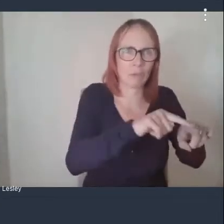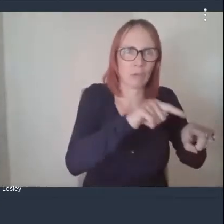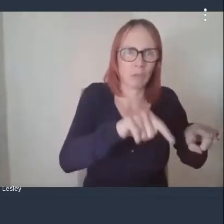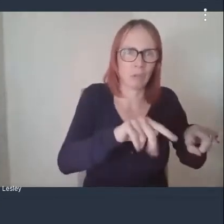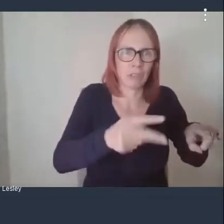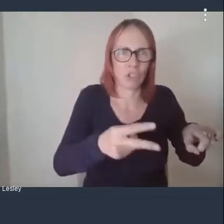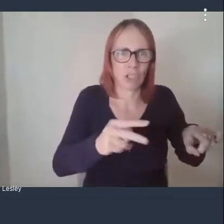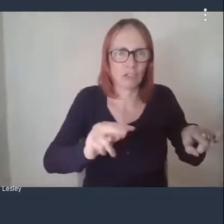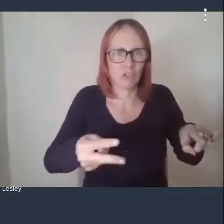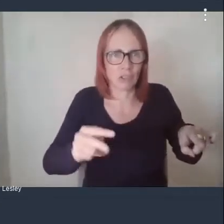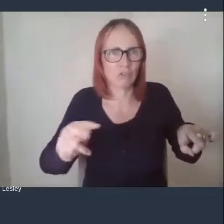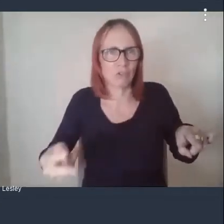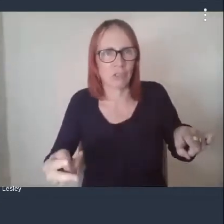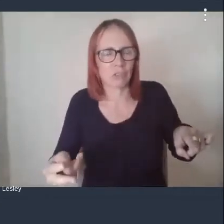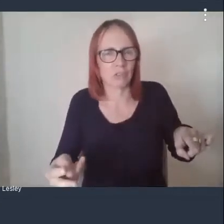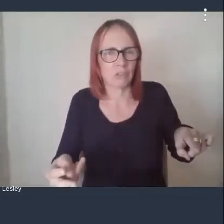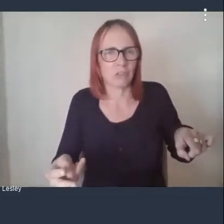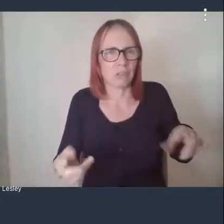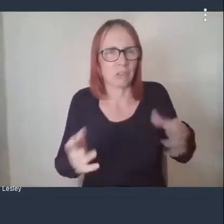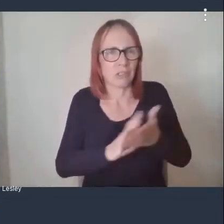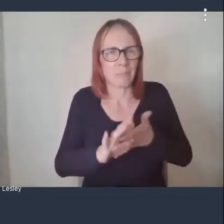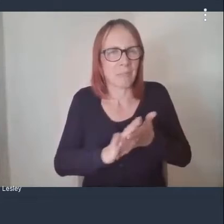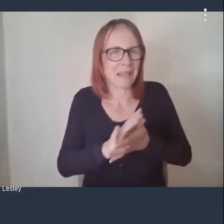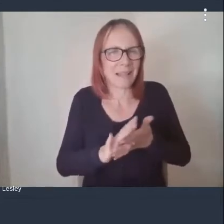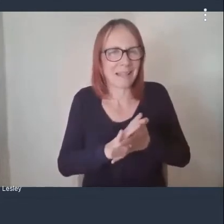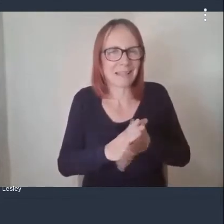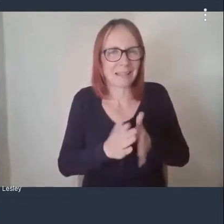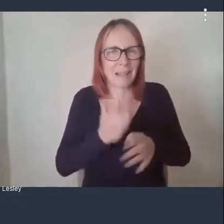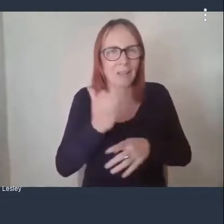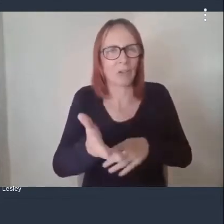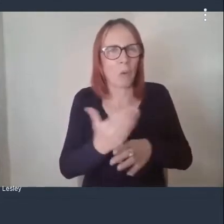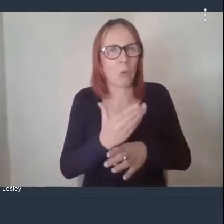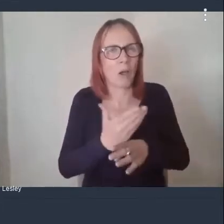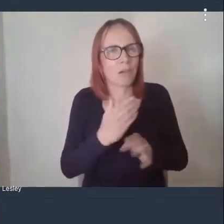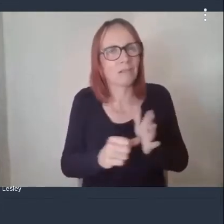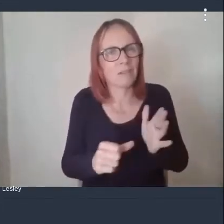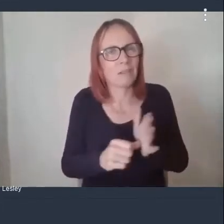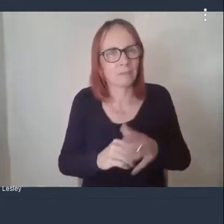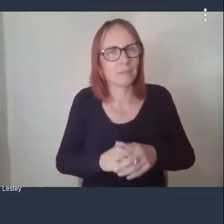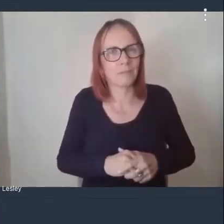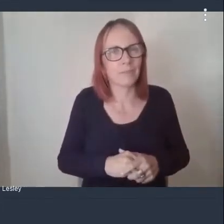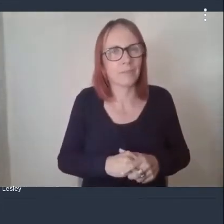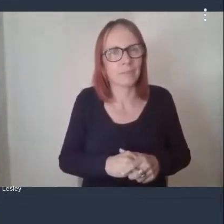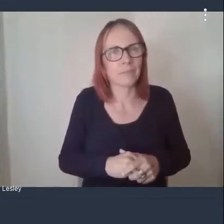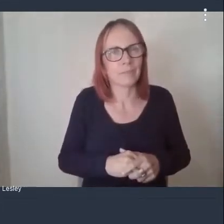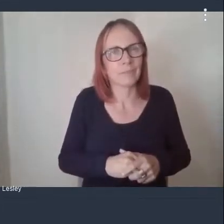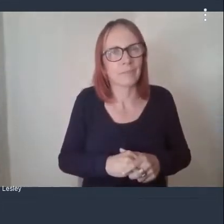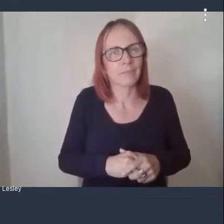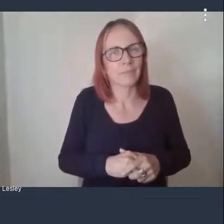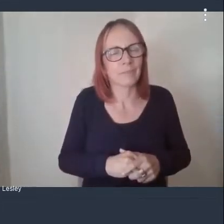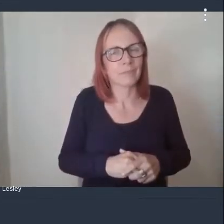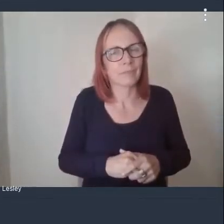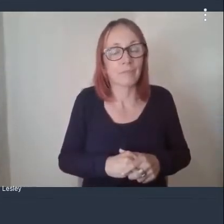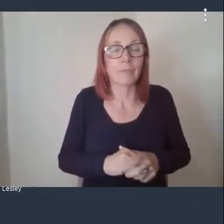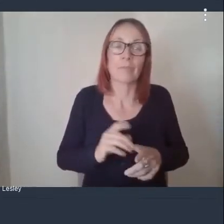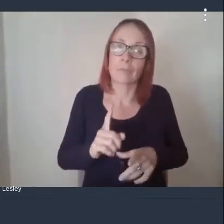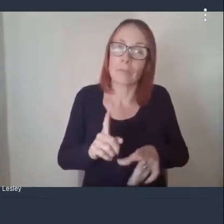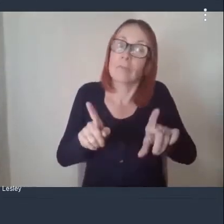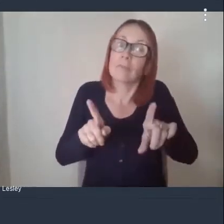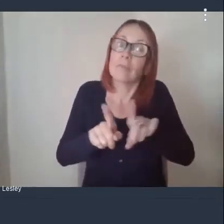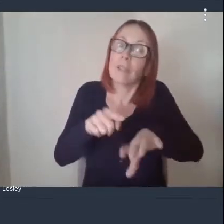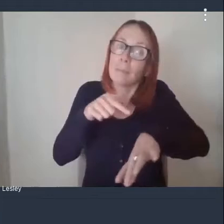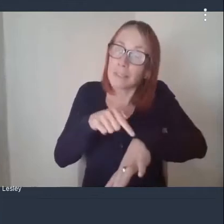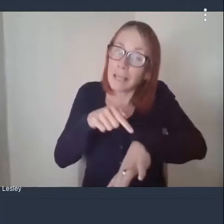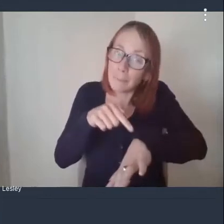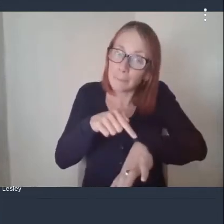even before trying to get to work it's really hard for to actually do it but at the same time what we're seeing